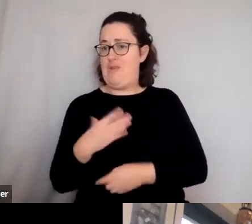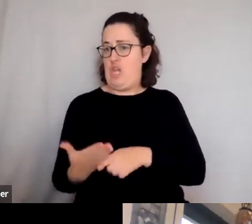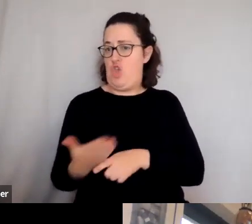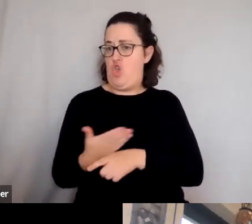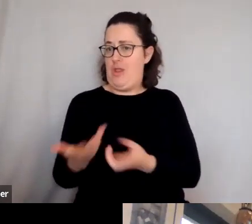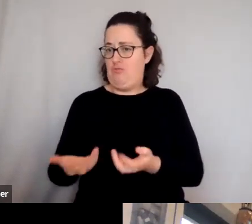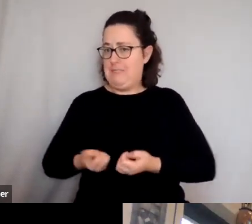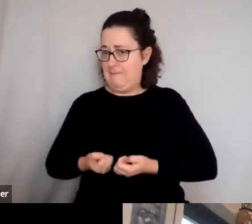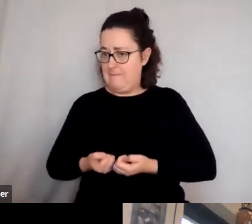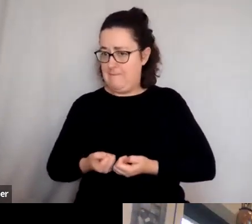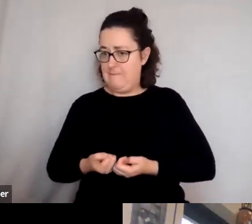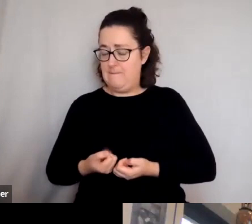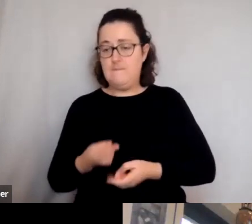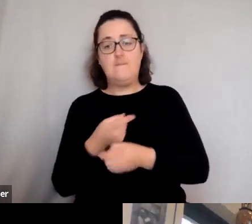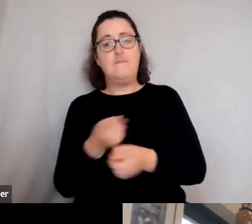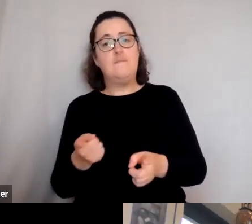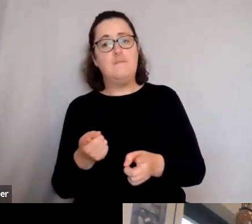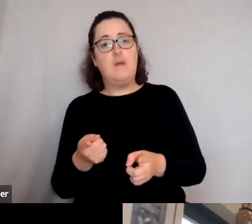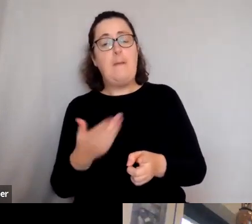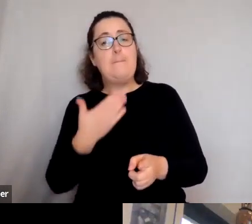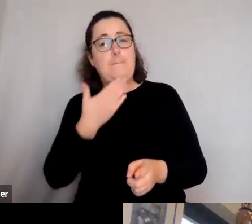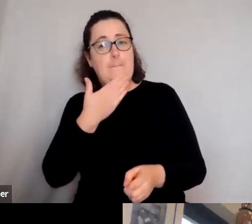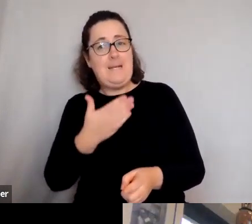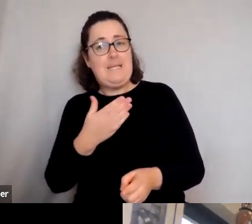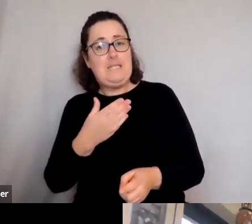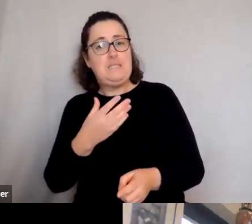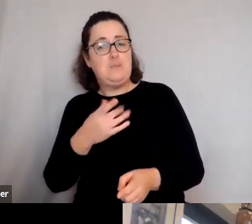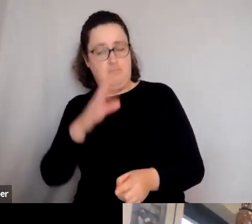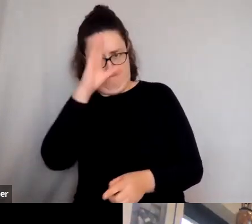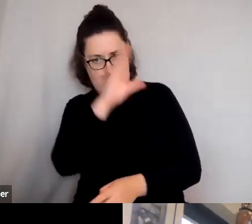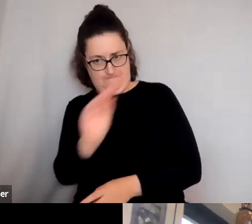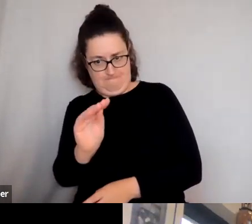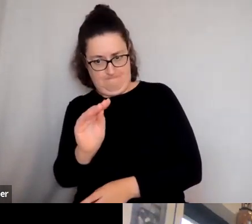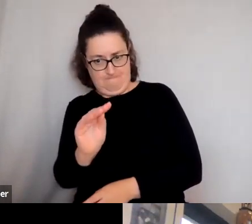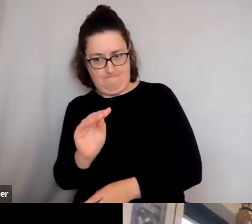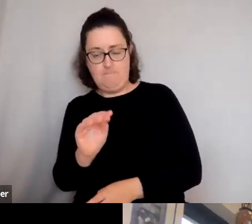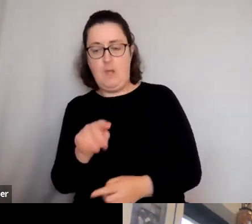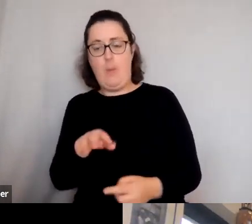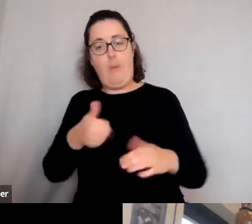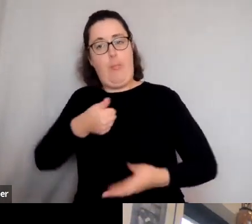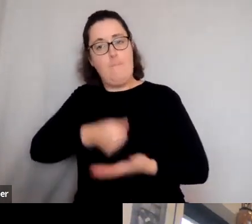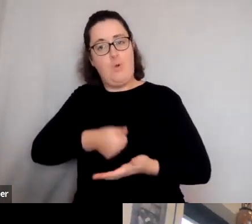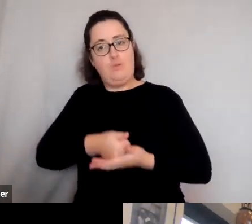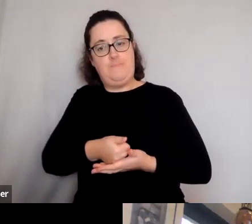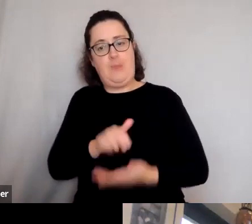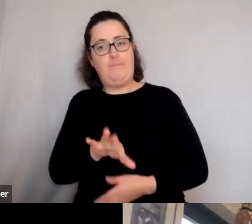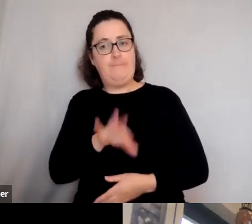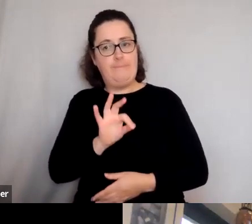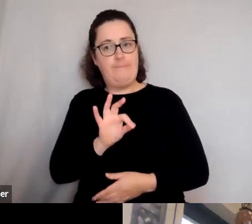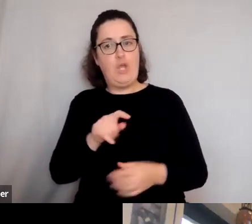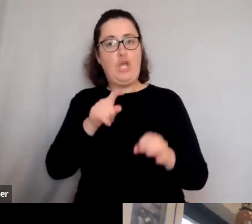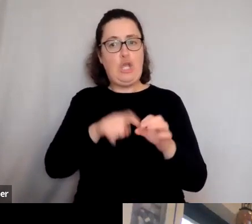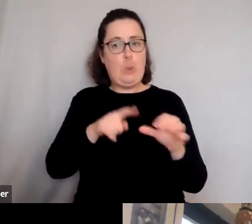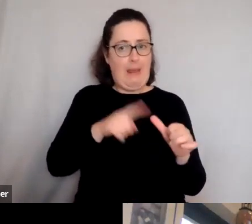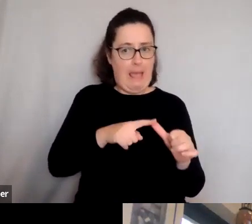but then if you use, I would, it would be helpful just so you know that you have an option of the chat box and the Q and A so